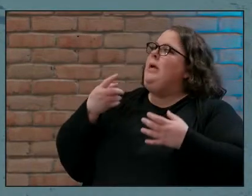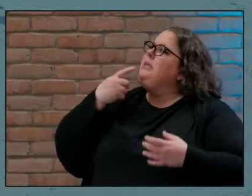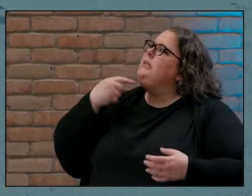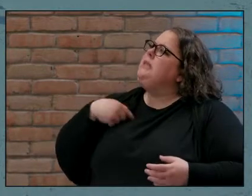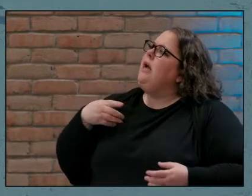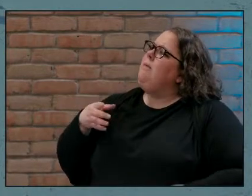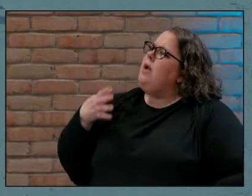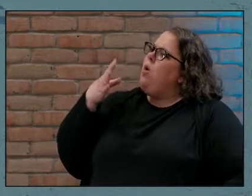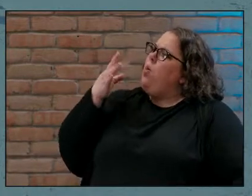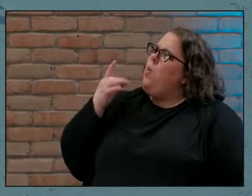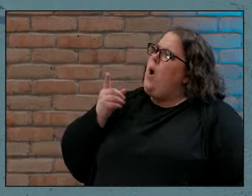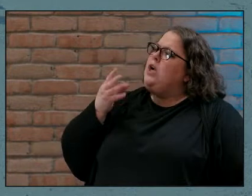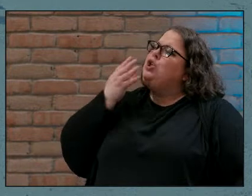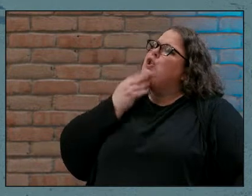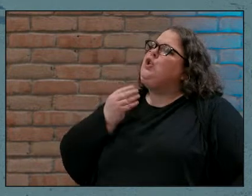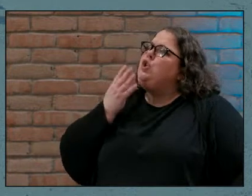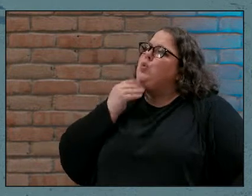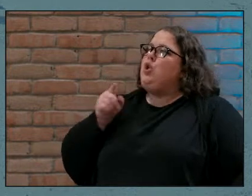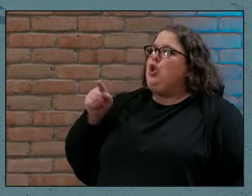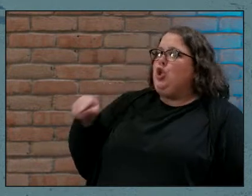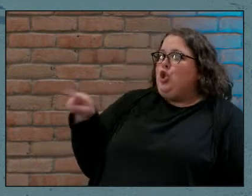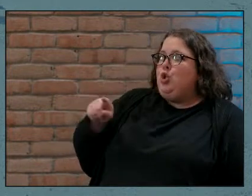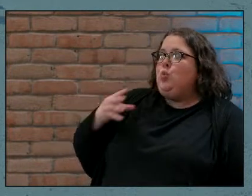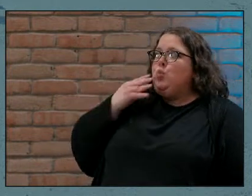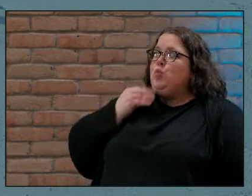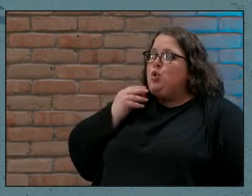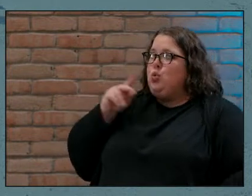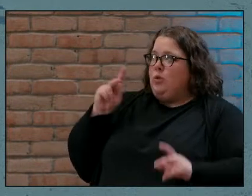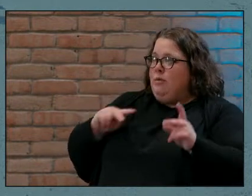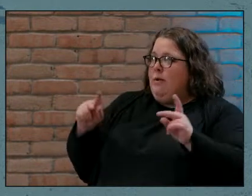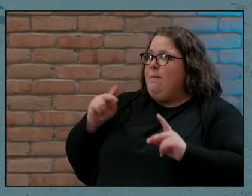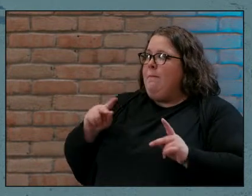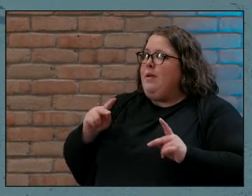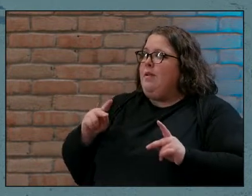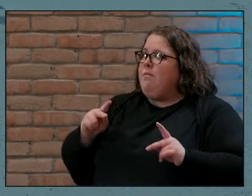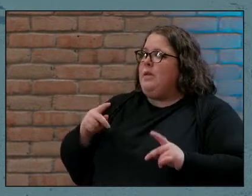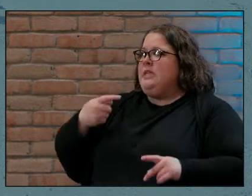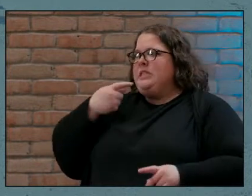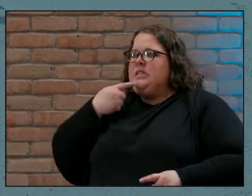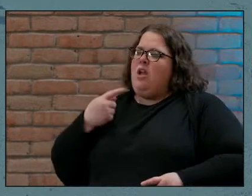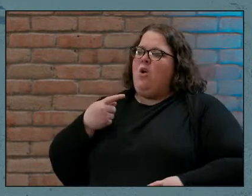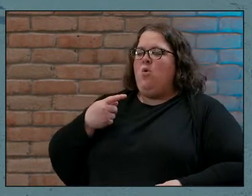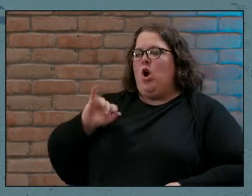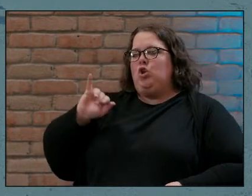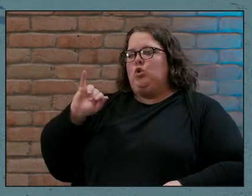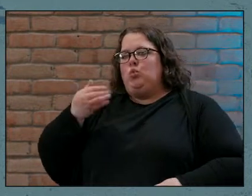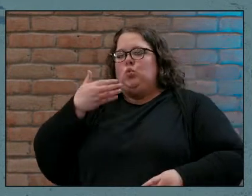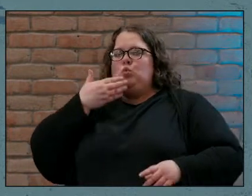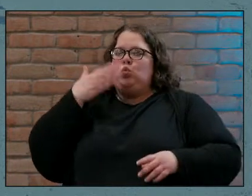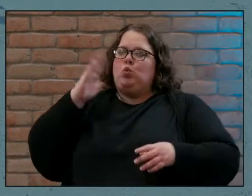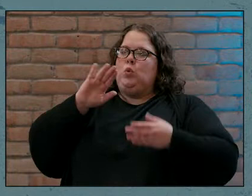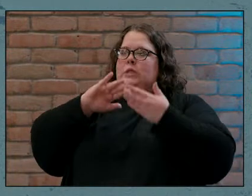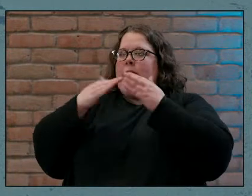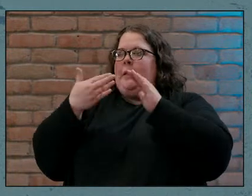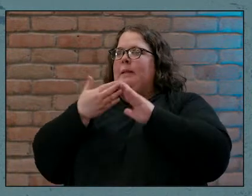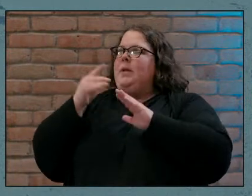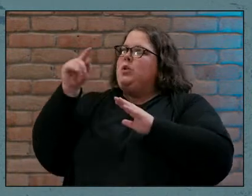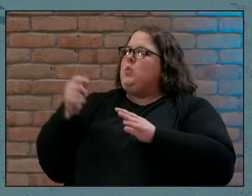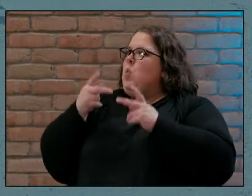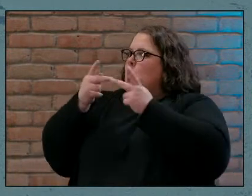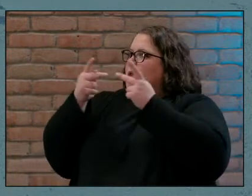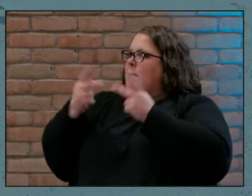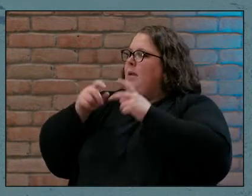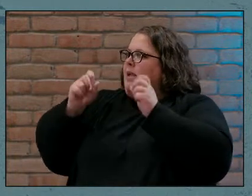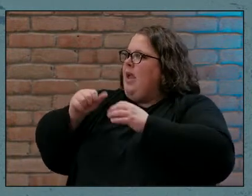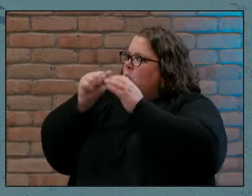is it that you Jews you Jews insist that Jerusalem is the only place to worship while we Samaritans